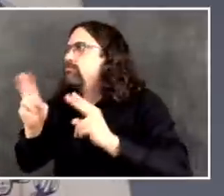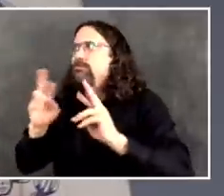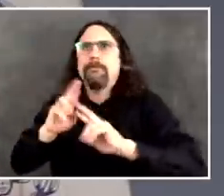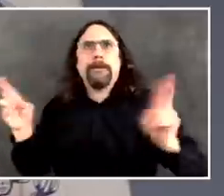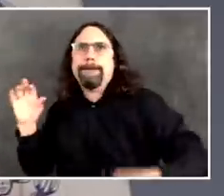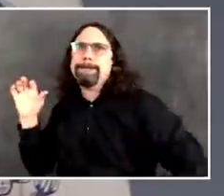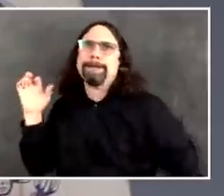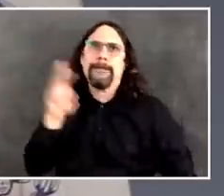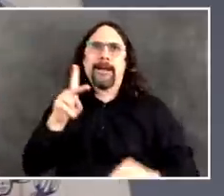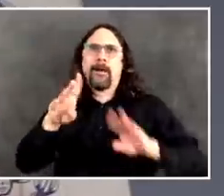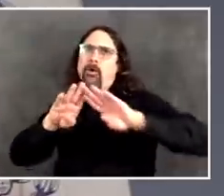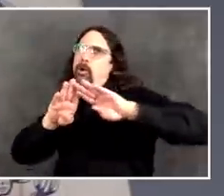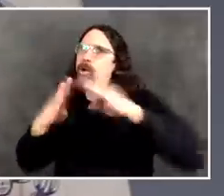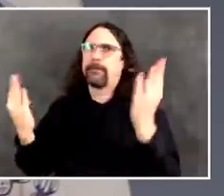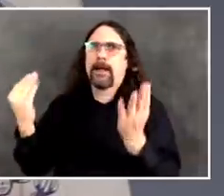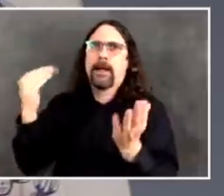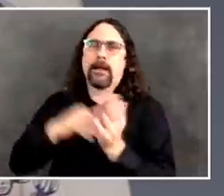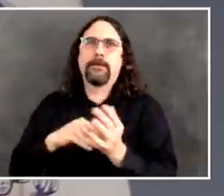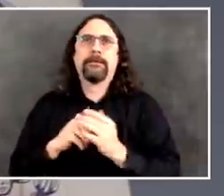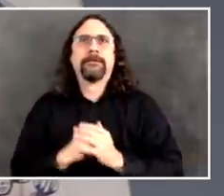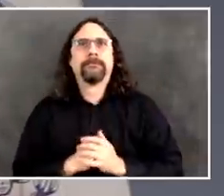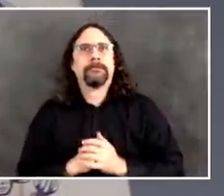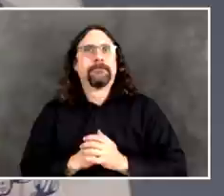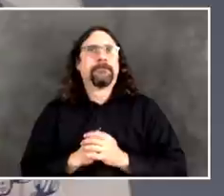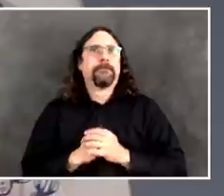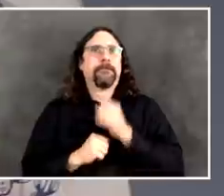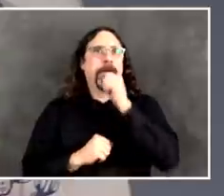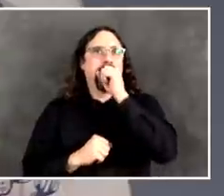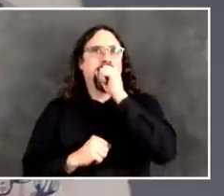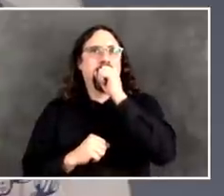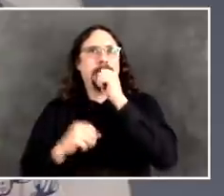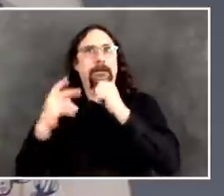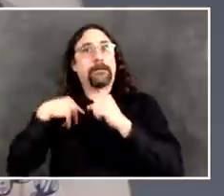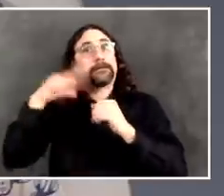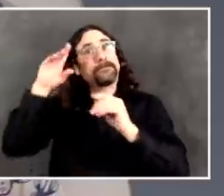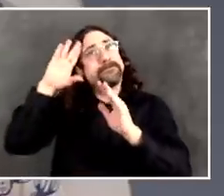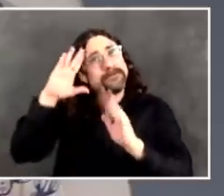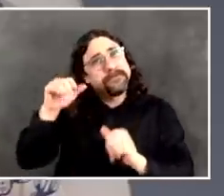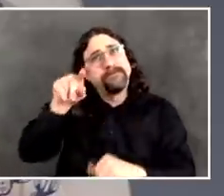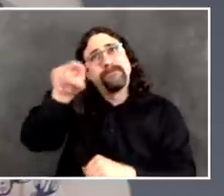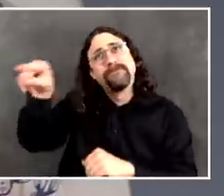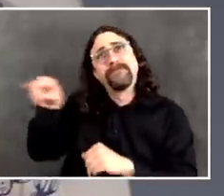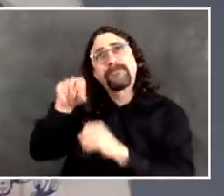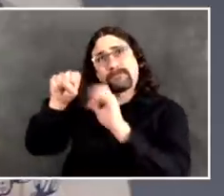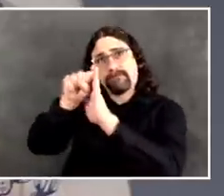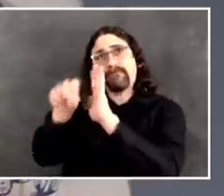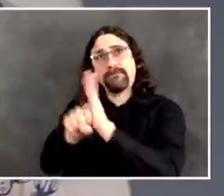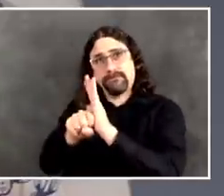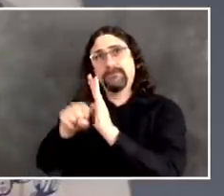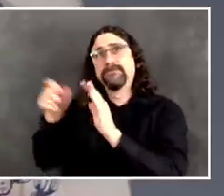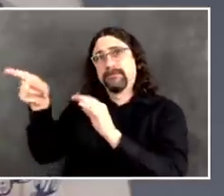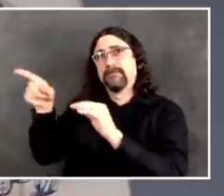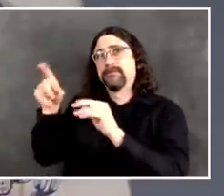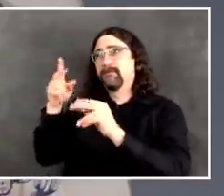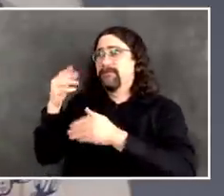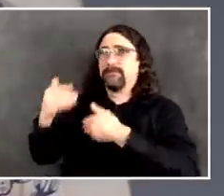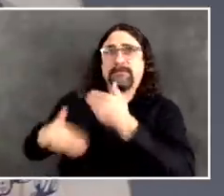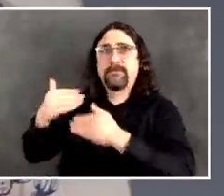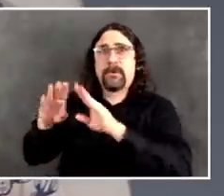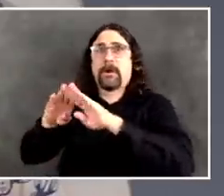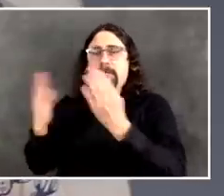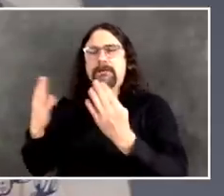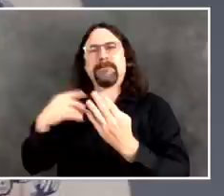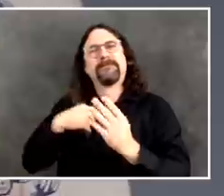Because if the facts don't merit that fast reopening and if the facts are not out in the open then there's a real danger